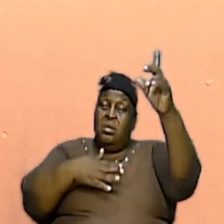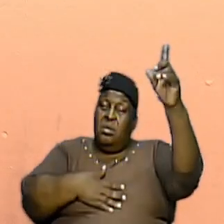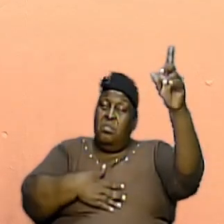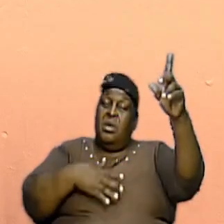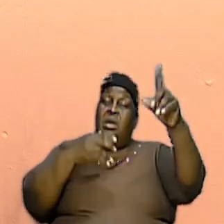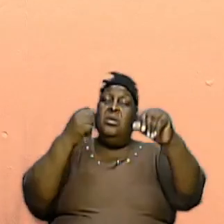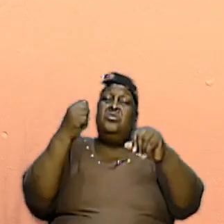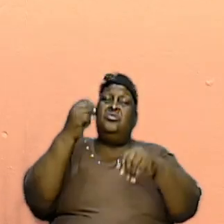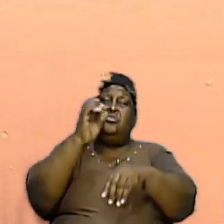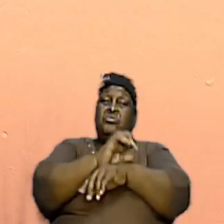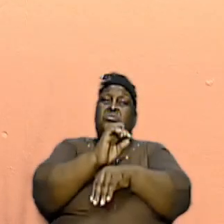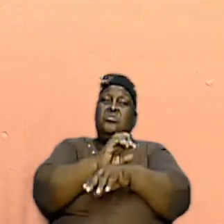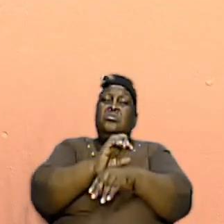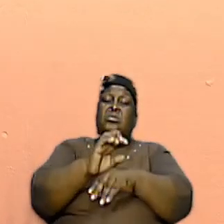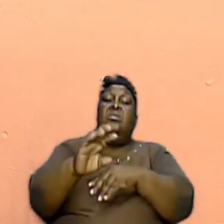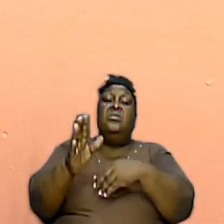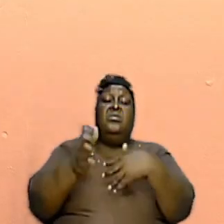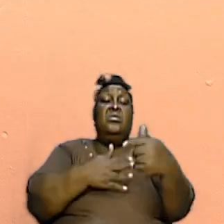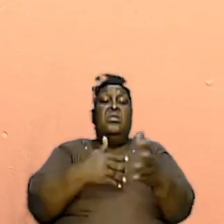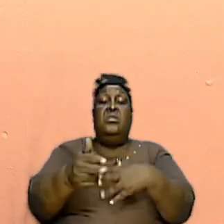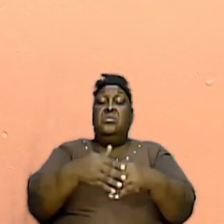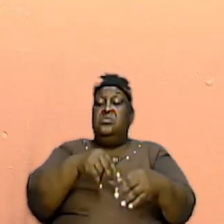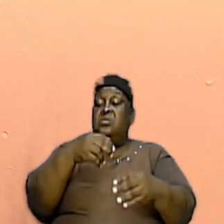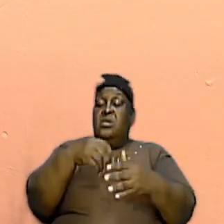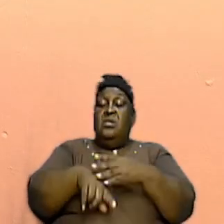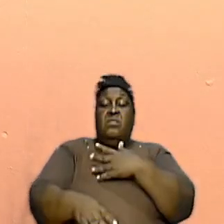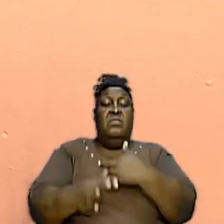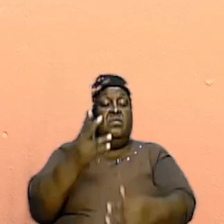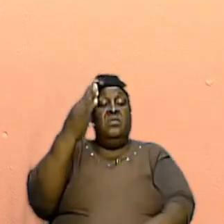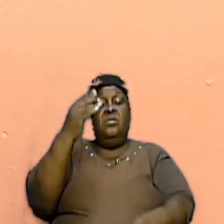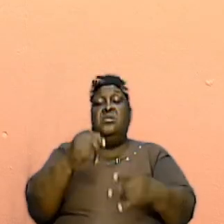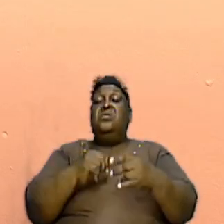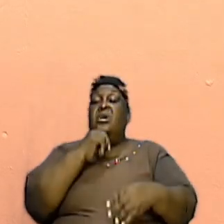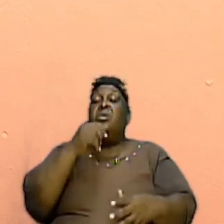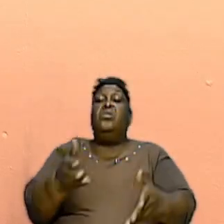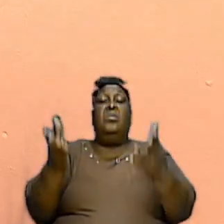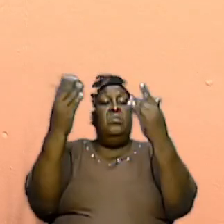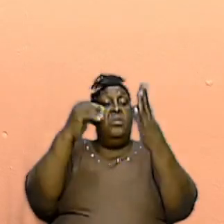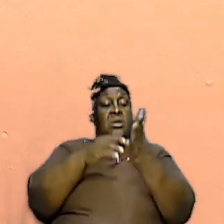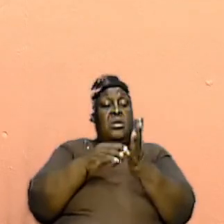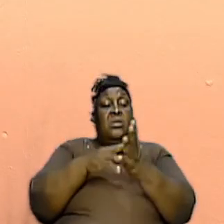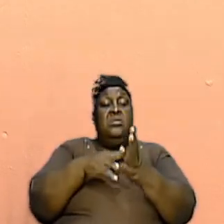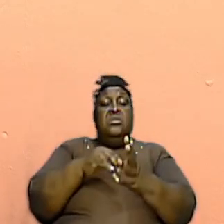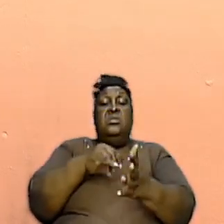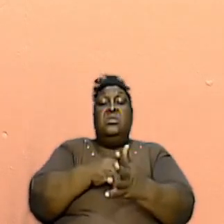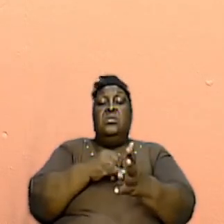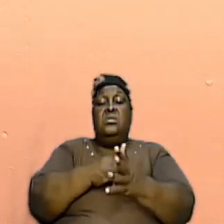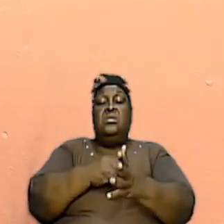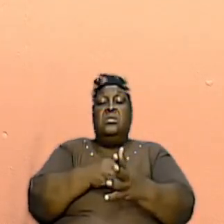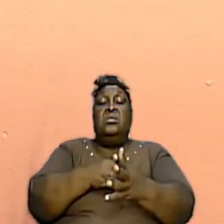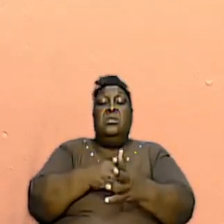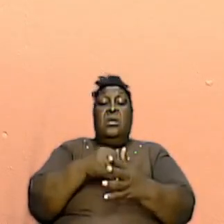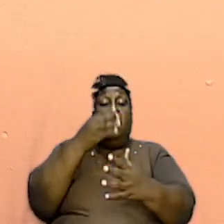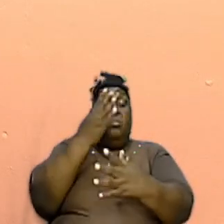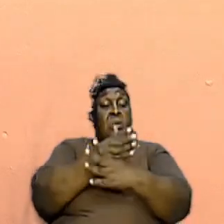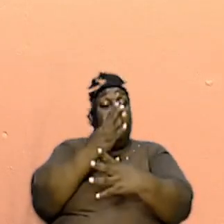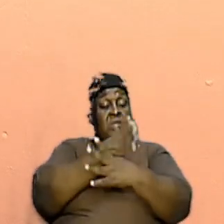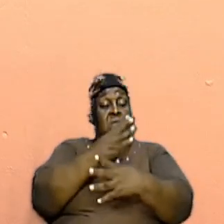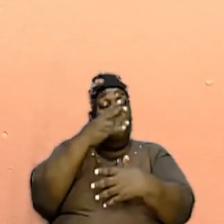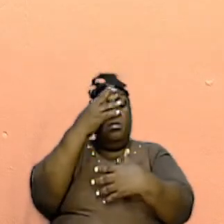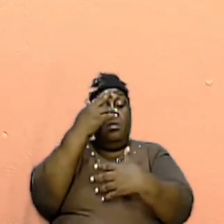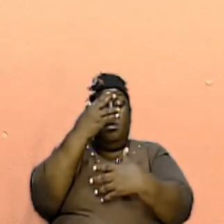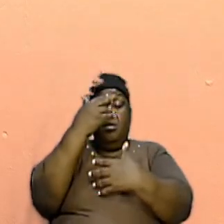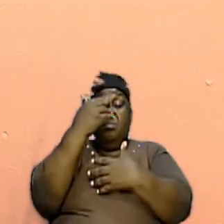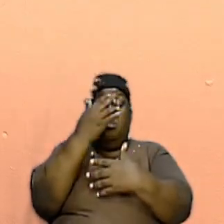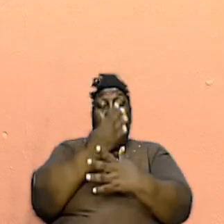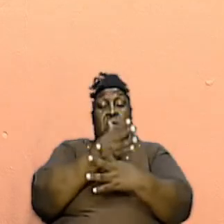hell shall not prevail against it so the church is a deep thing it is the body of Christ you're troubling church you're troubling almighty